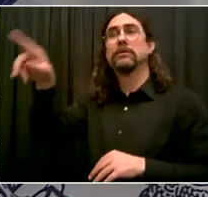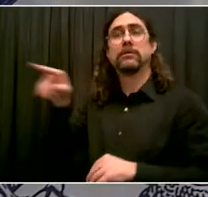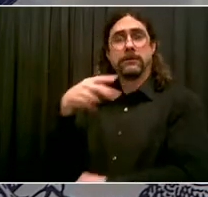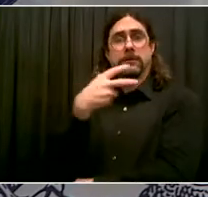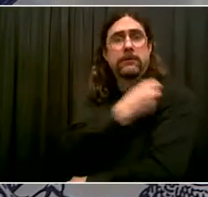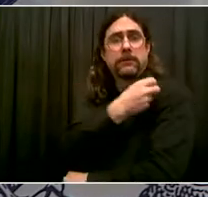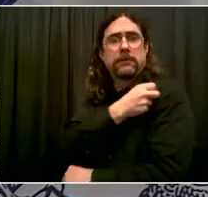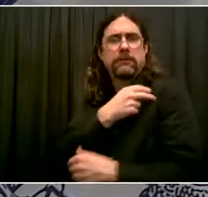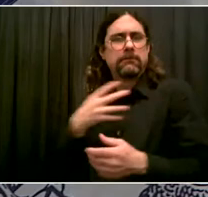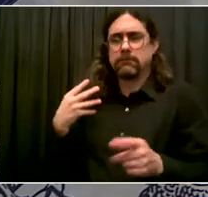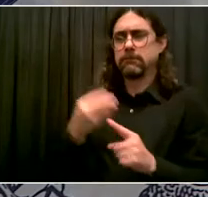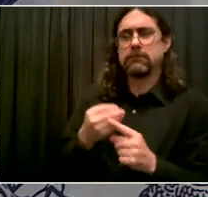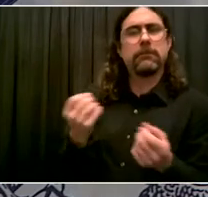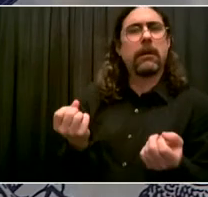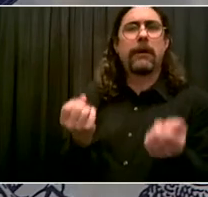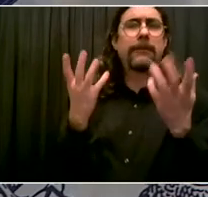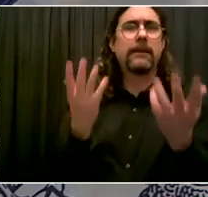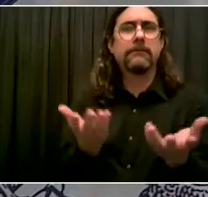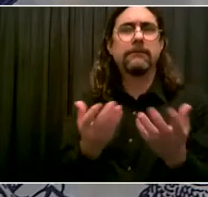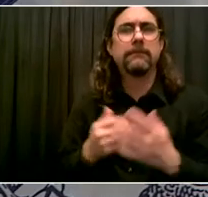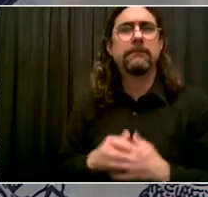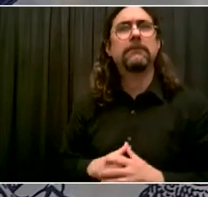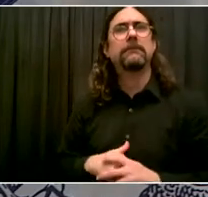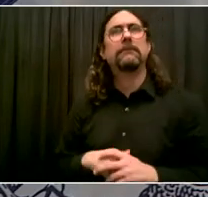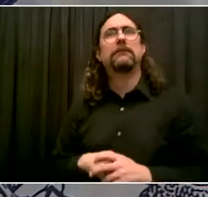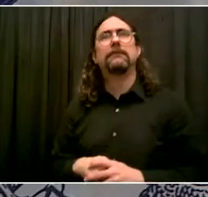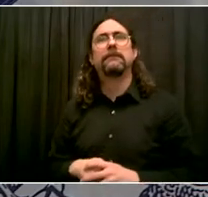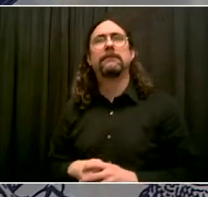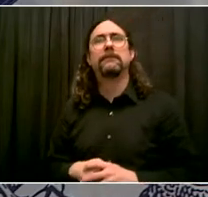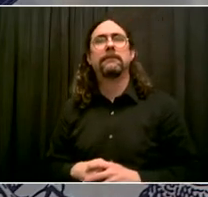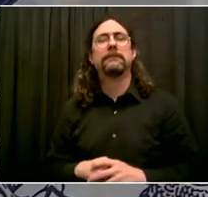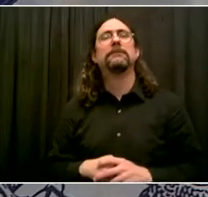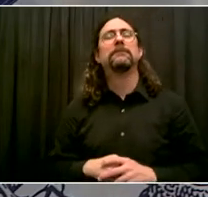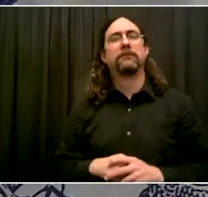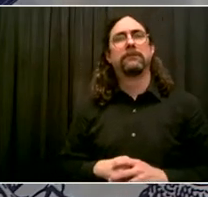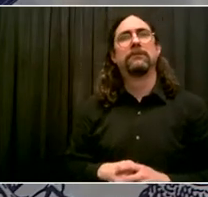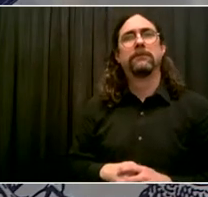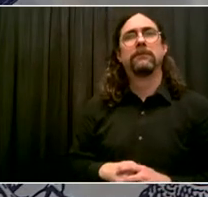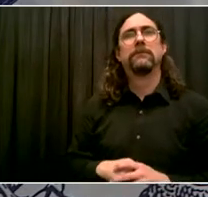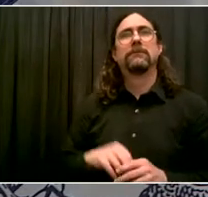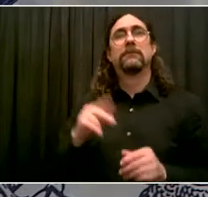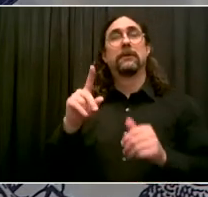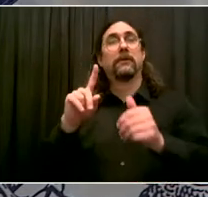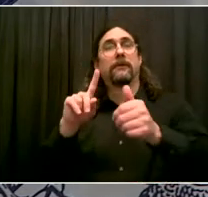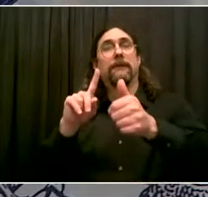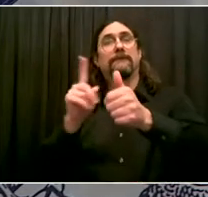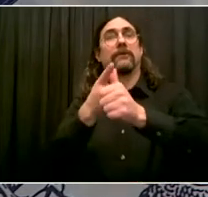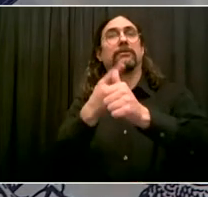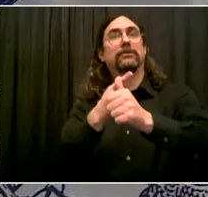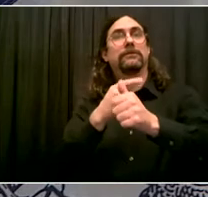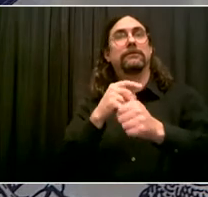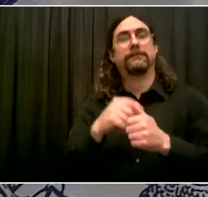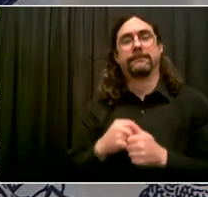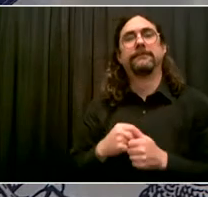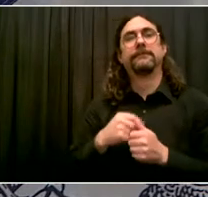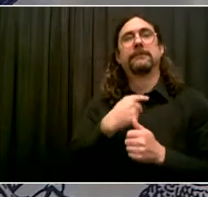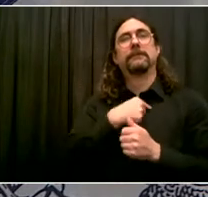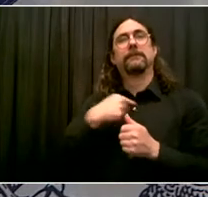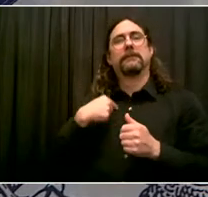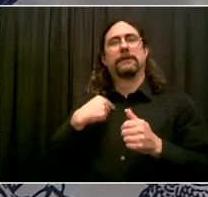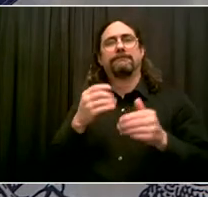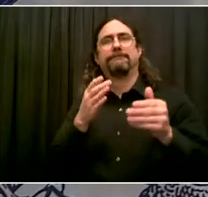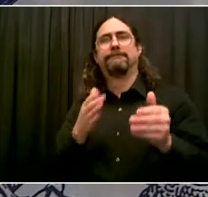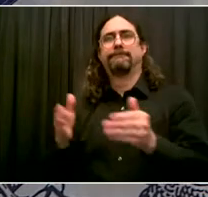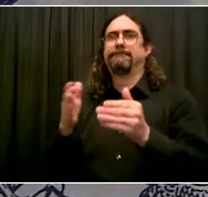first point, we are preparing. We're not announcing anything yet because we'd still need more information. We're preparing